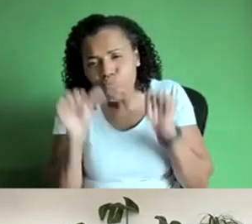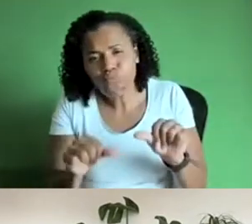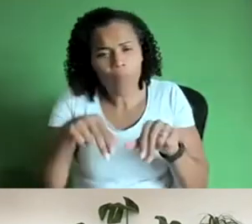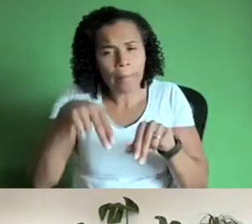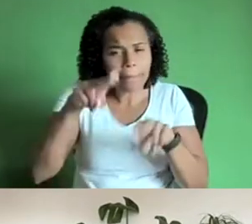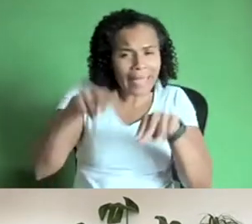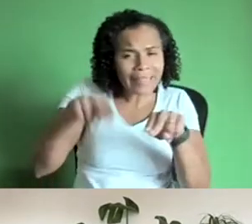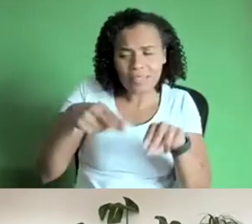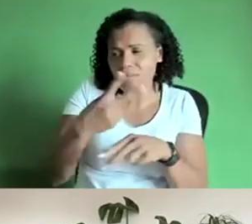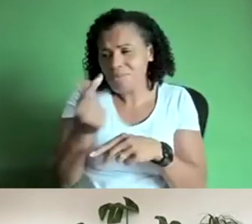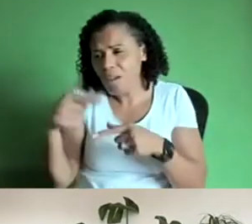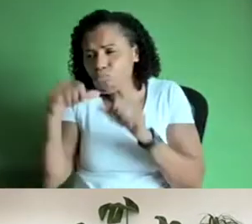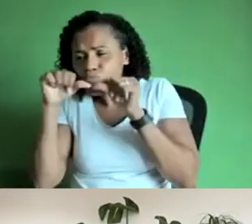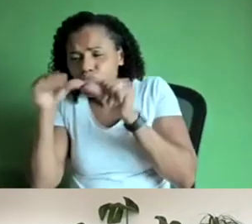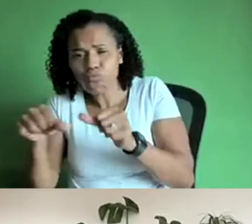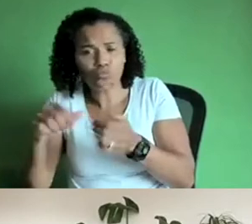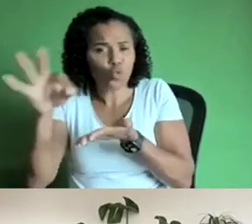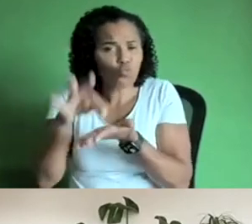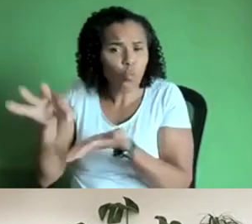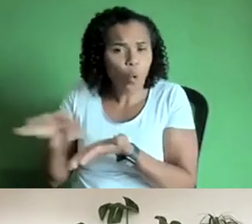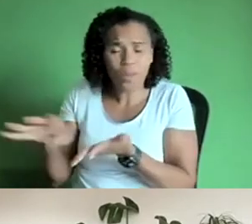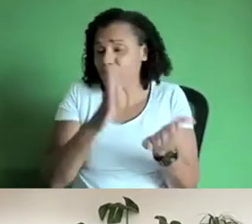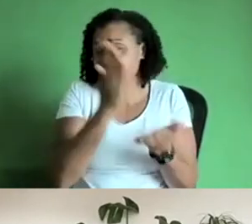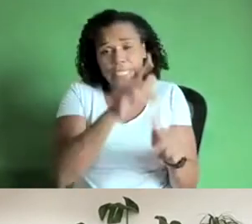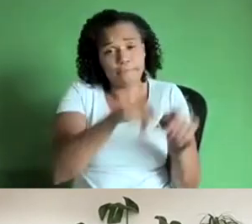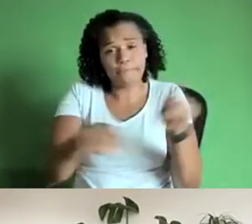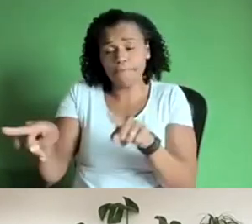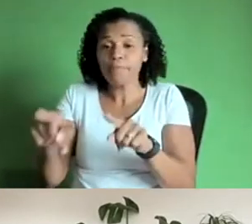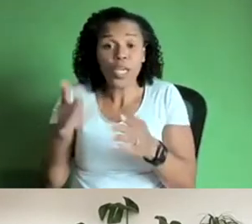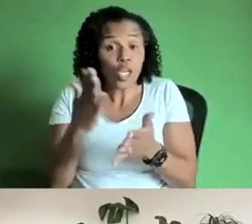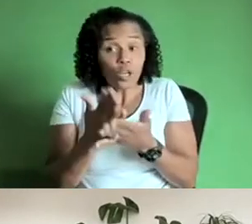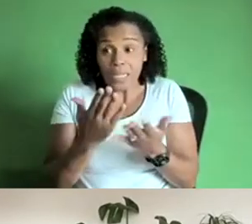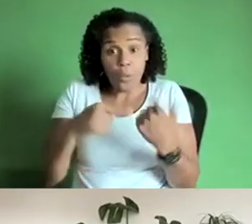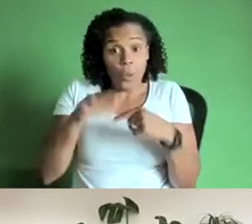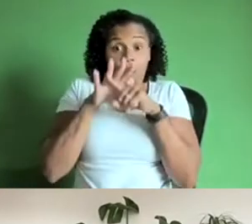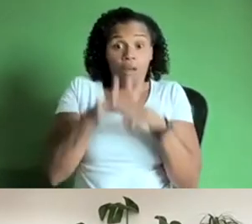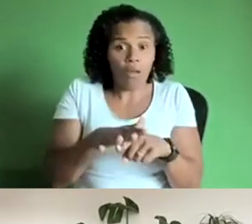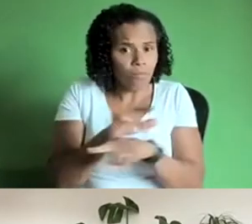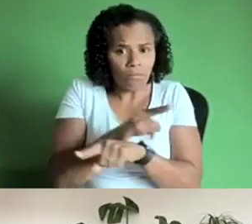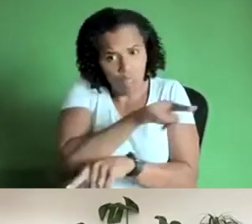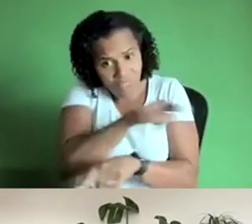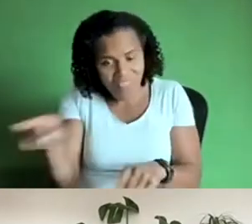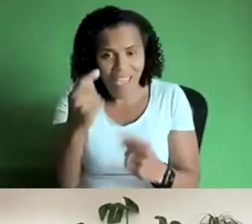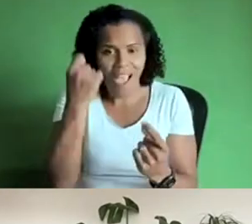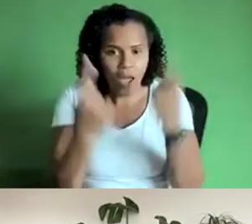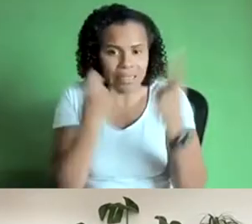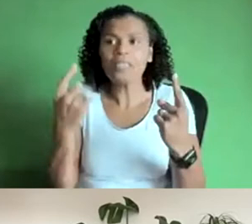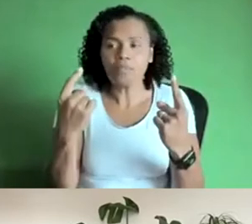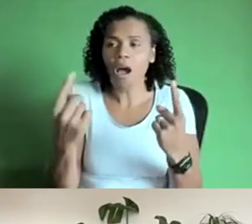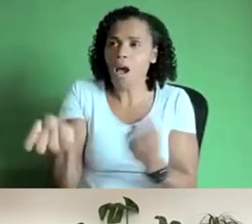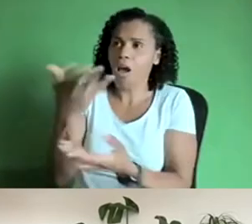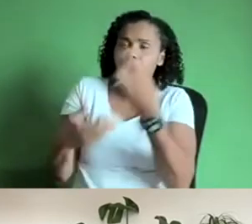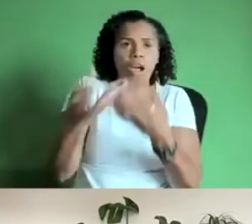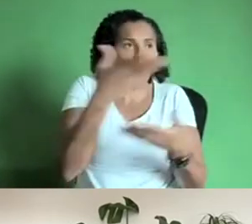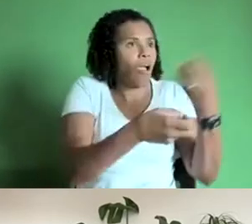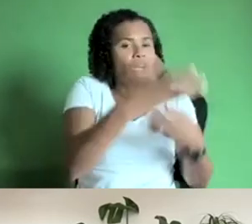as individuals where the ideas come from so and the help of like the facilitators the artist facilitators they